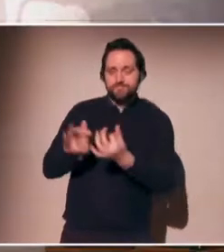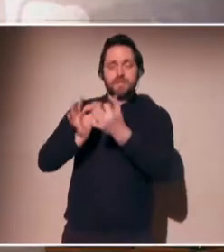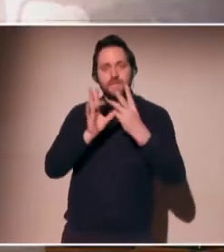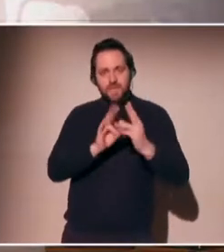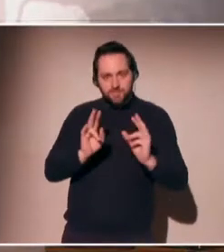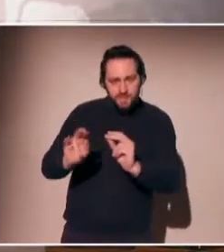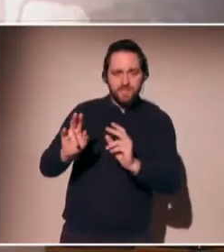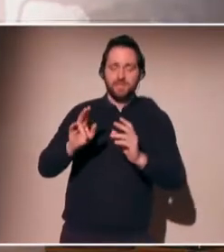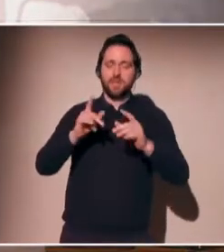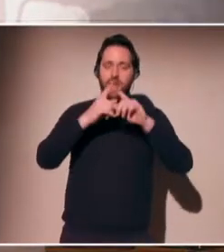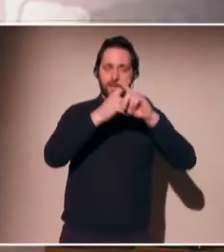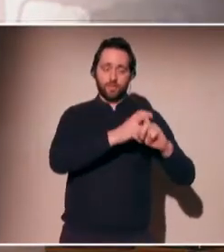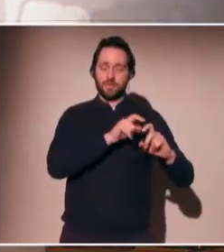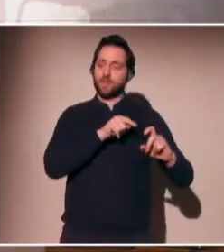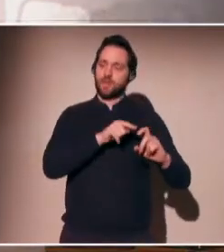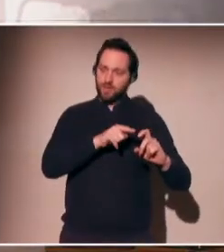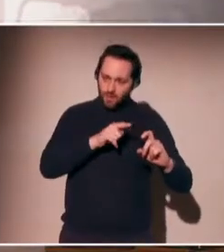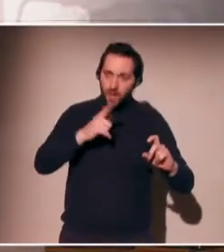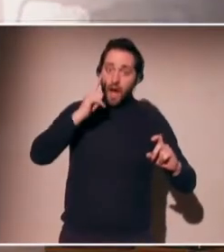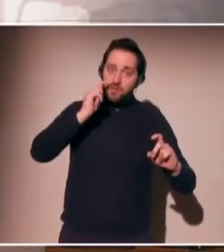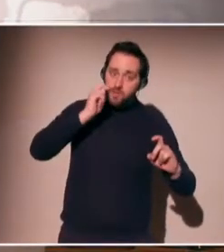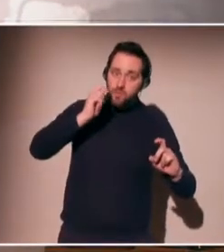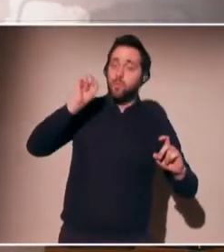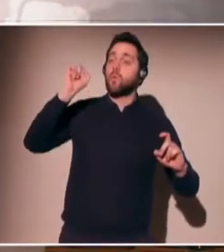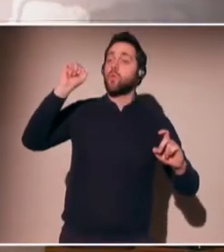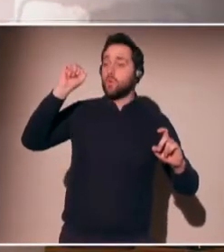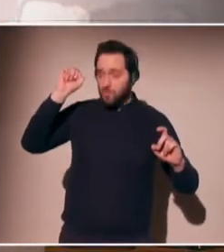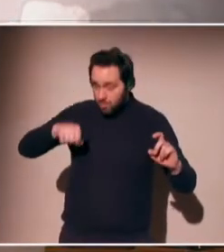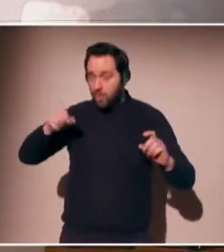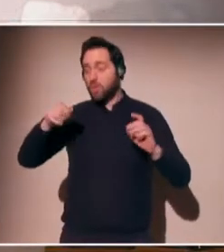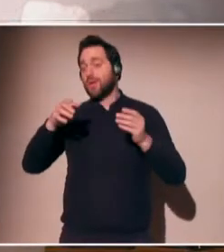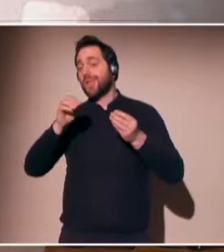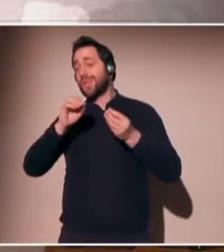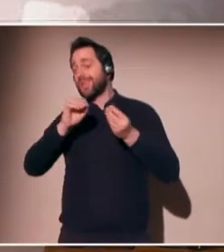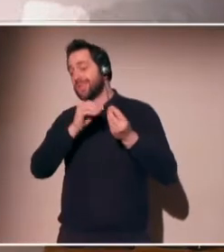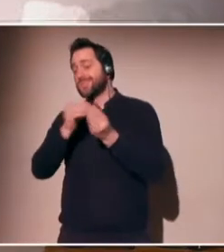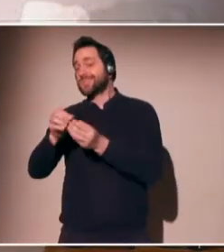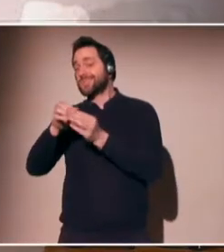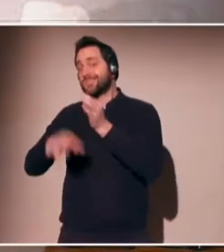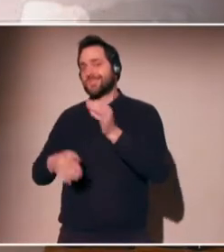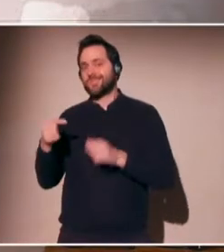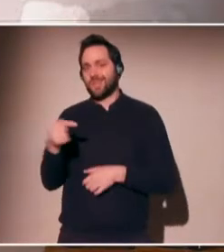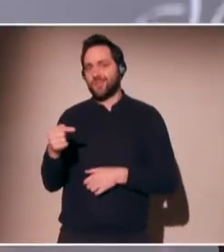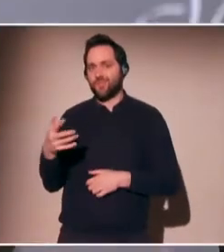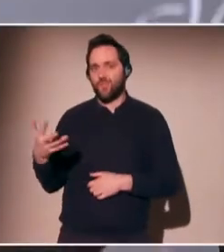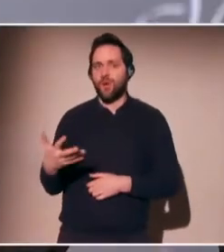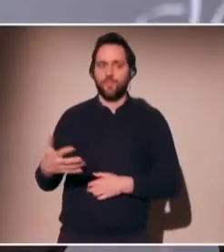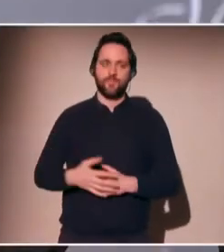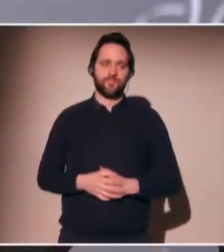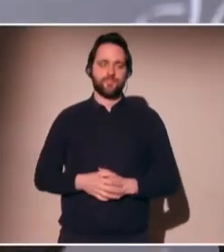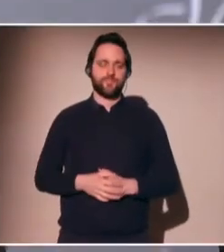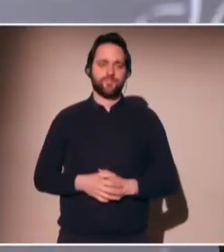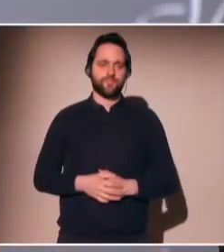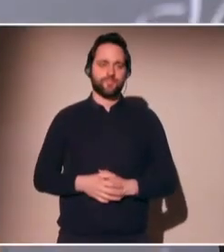of a lack of an ability to say, I want to look inside this black box and see what's going on. Or what data did you